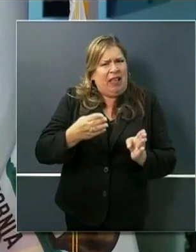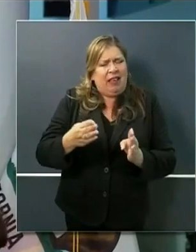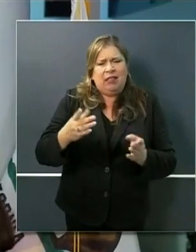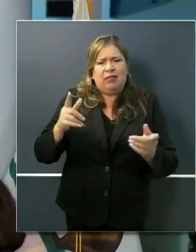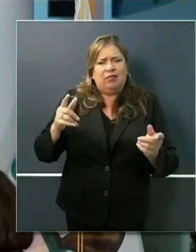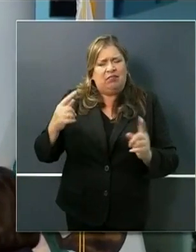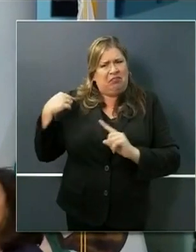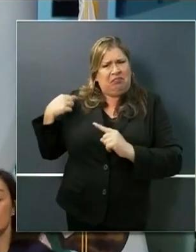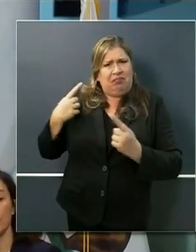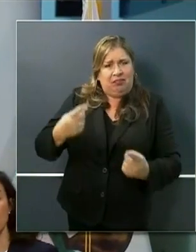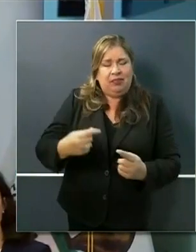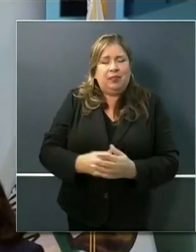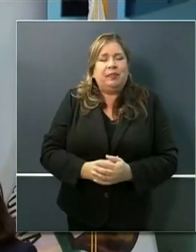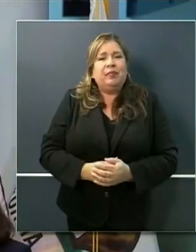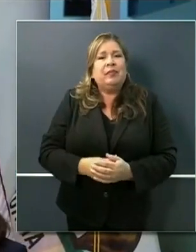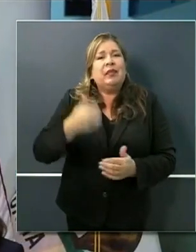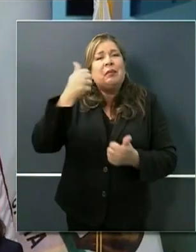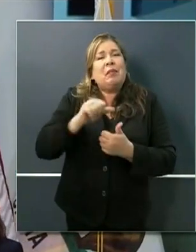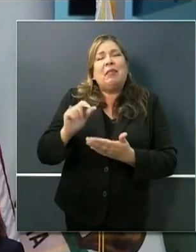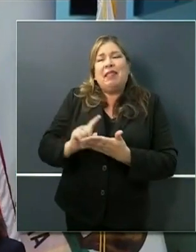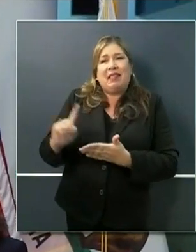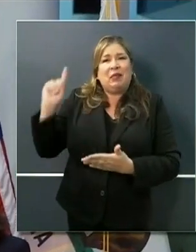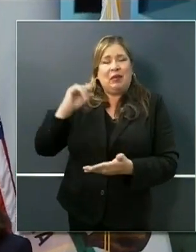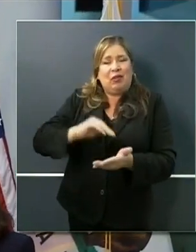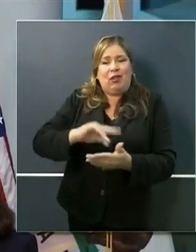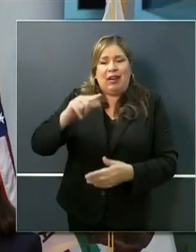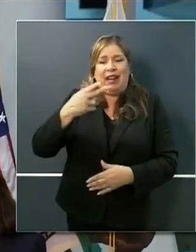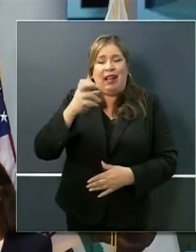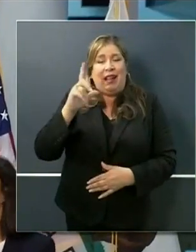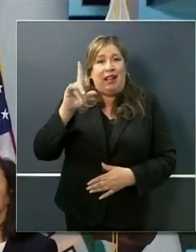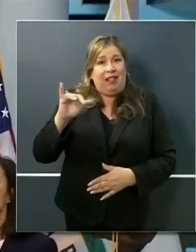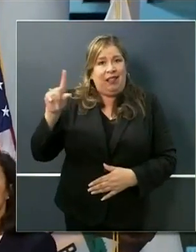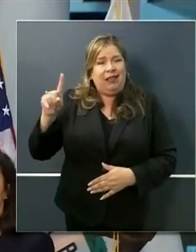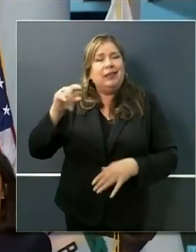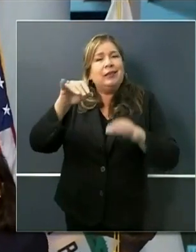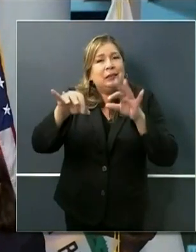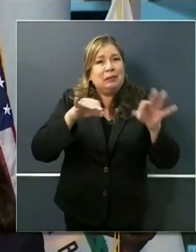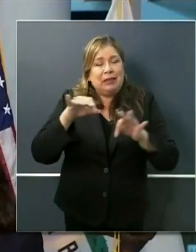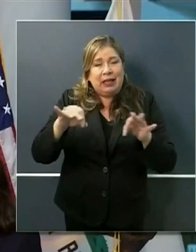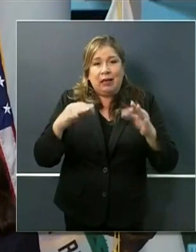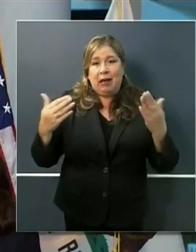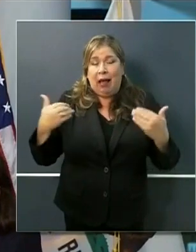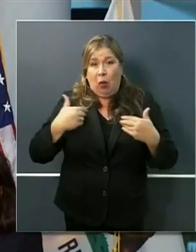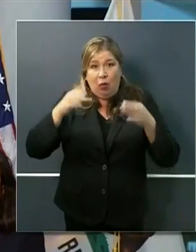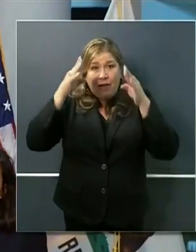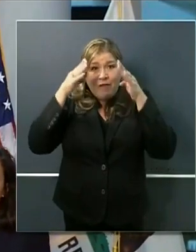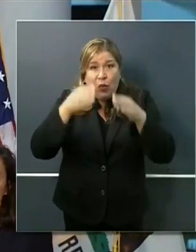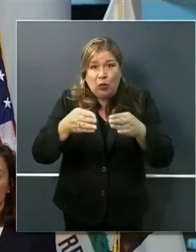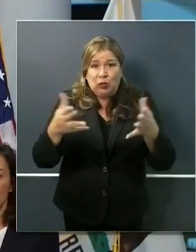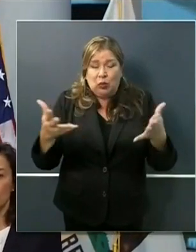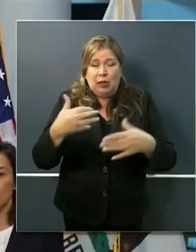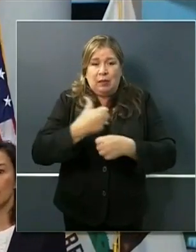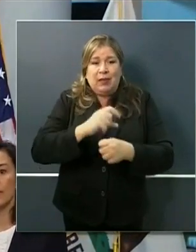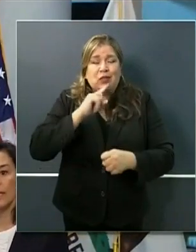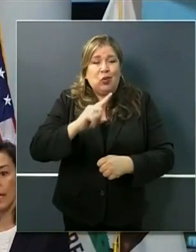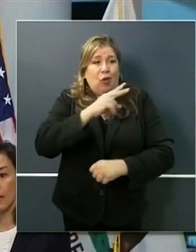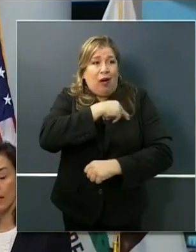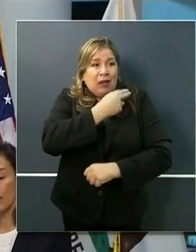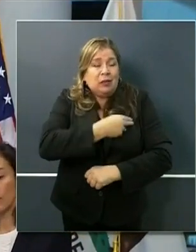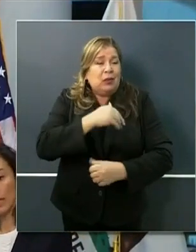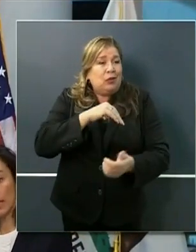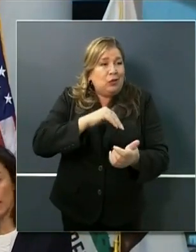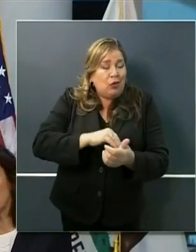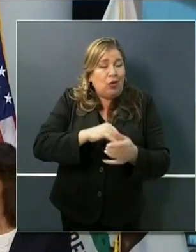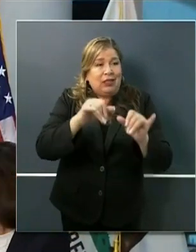discussed Dr. Galley shared this with you this past week our focus has really been on making sure that our care delivery system is secure so that it's